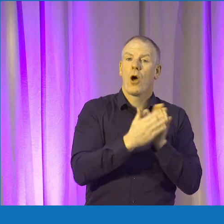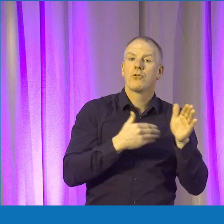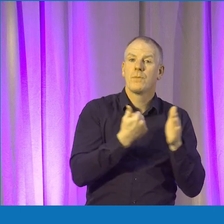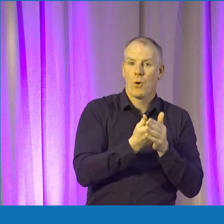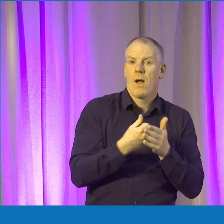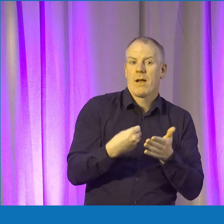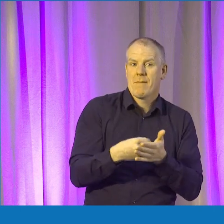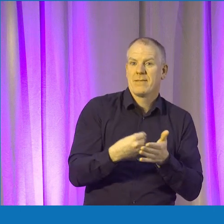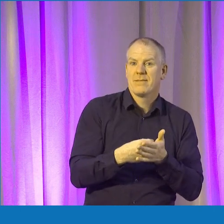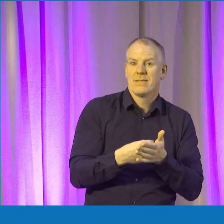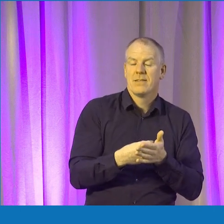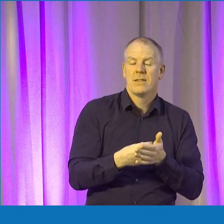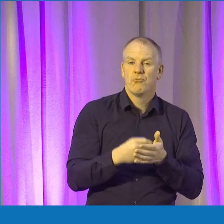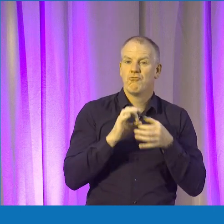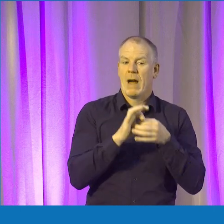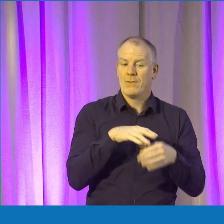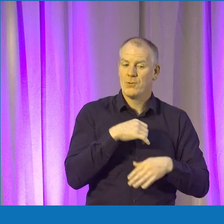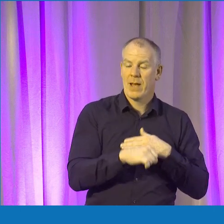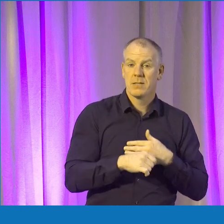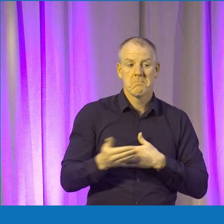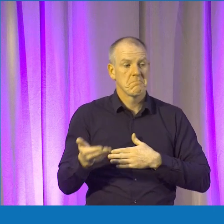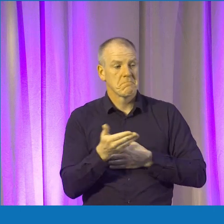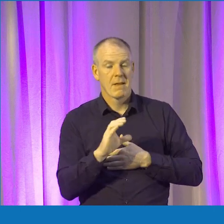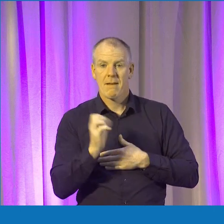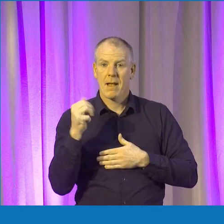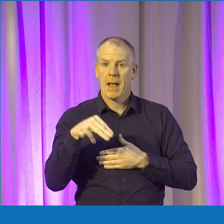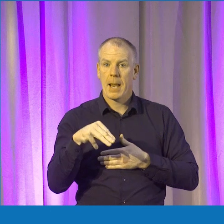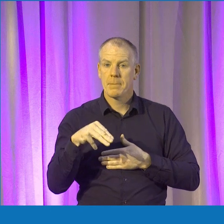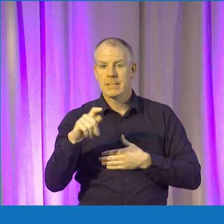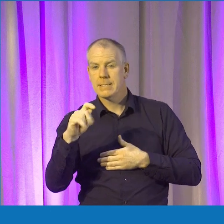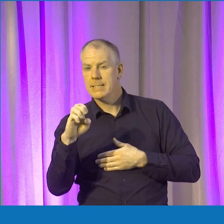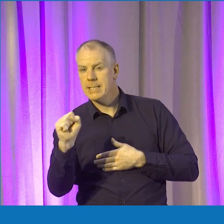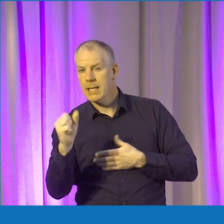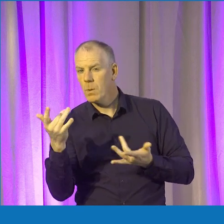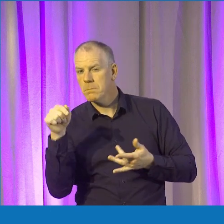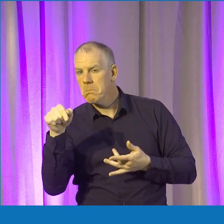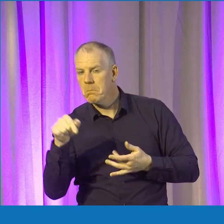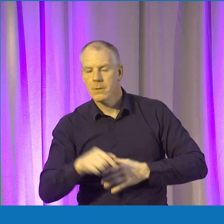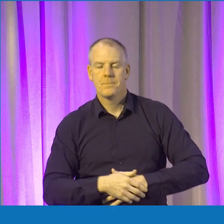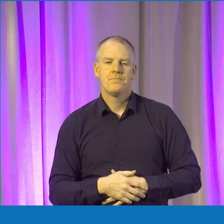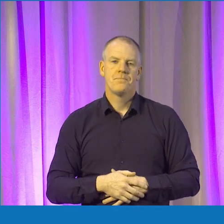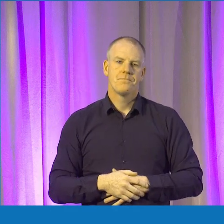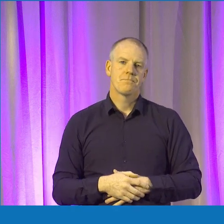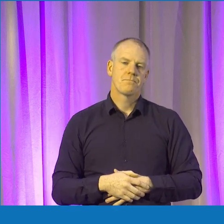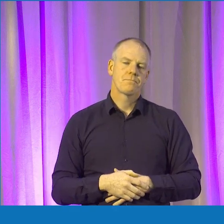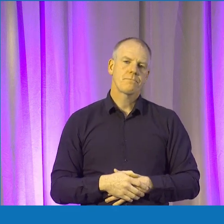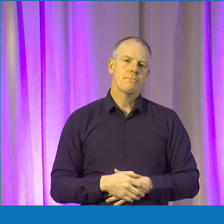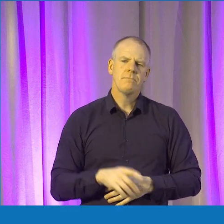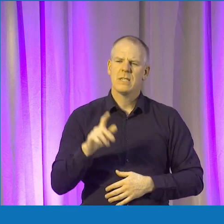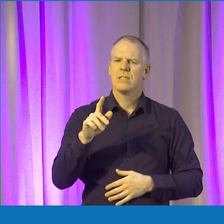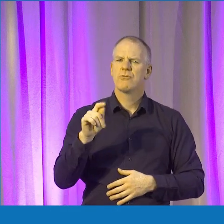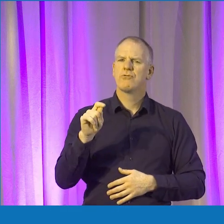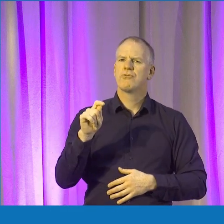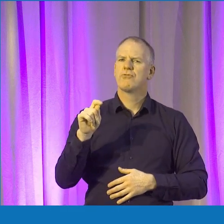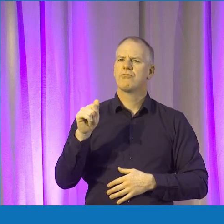is so relevant these days. might jump over there. Callum, can you give us an intro to TESS, Trinity's Entrepreneurial Society? Absolutely. So Trinity